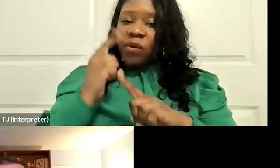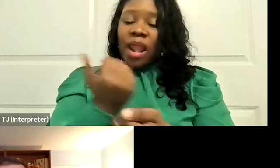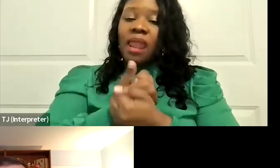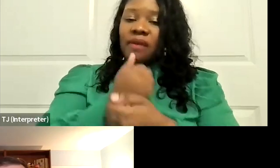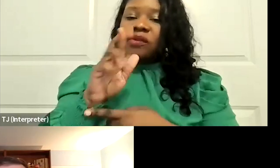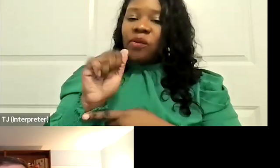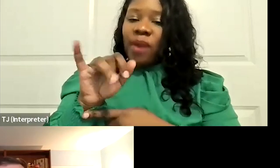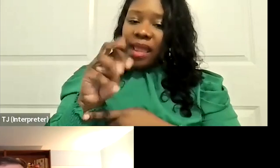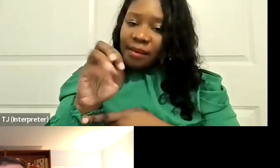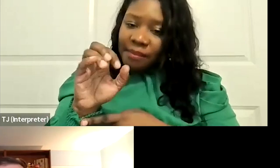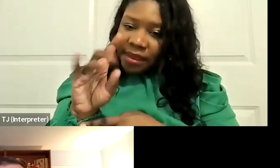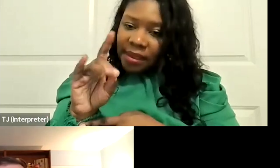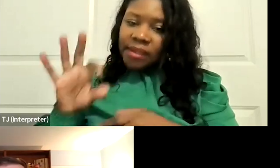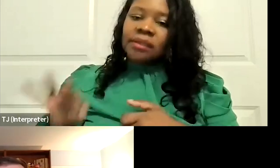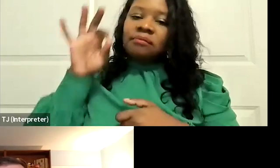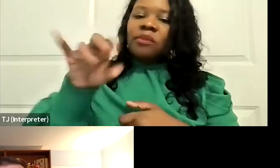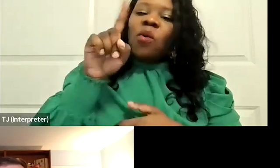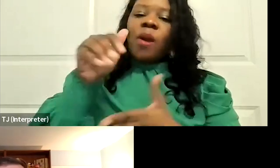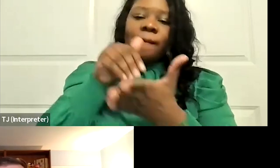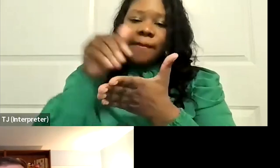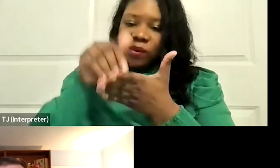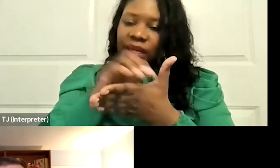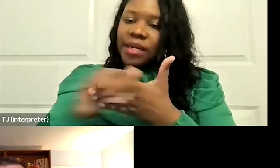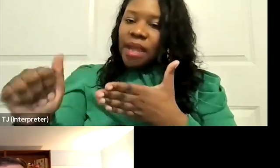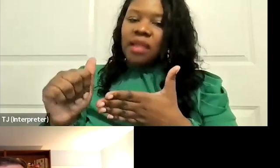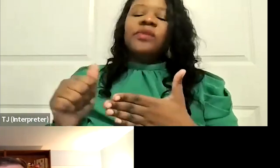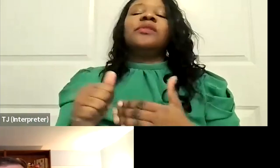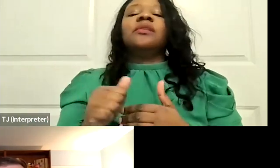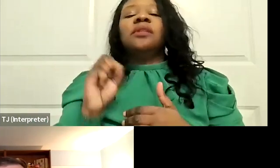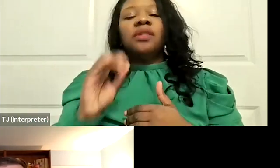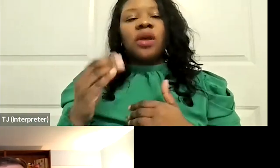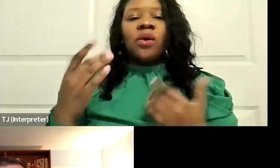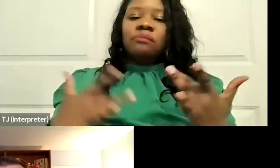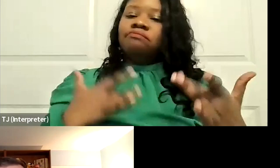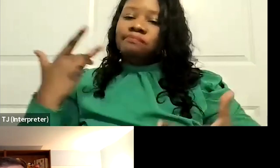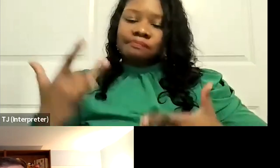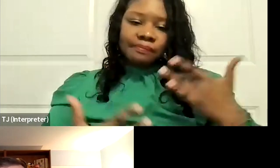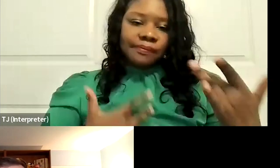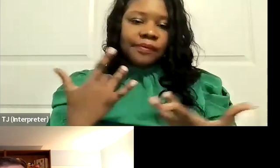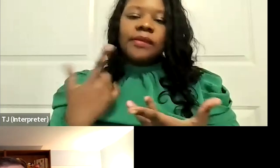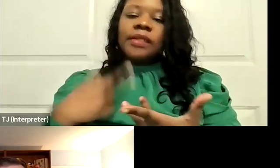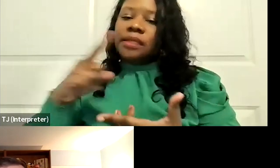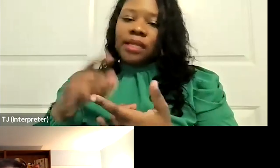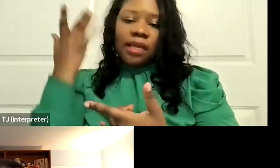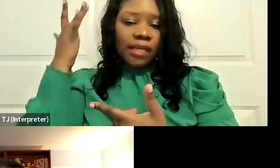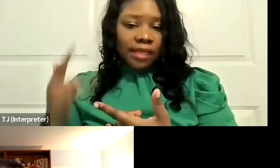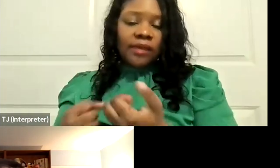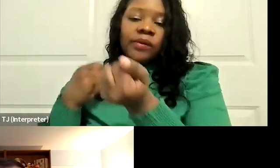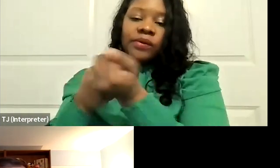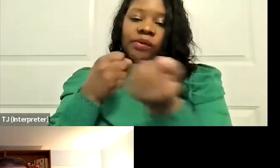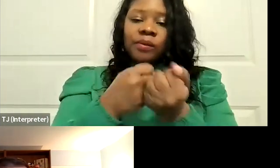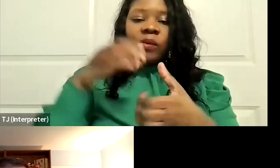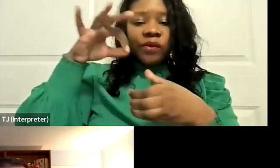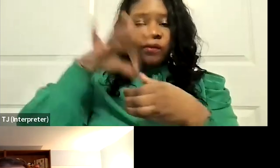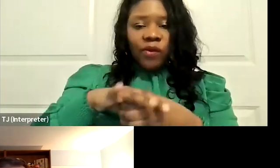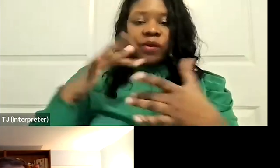So it really was an entertainment industry, Los Angeles-based funding mechanism that really supported the voter initiative. So we're incredibly grateful to them,